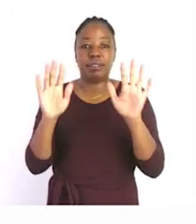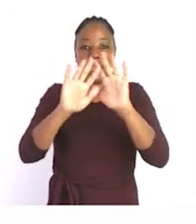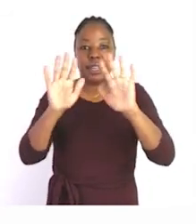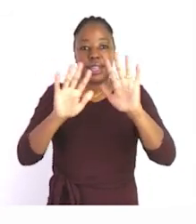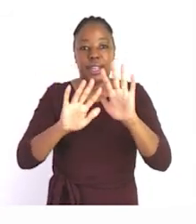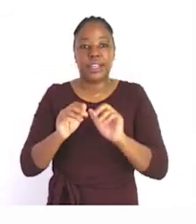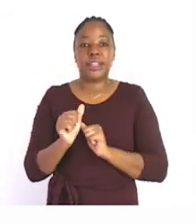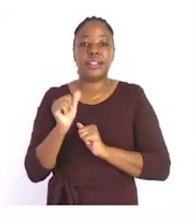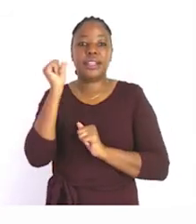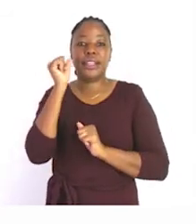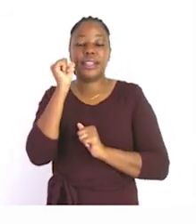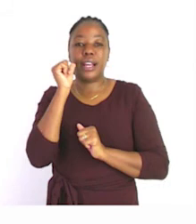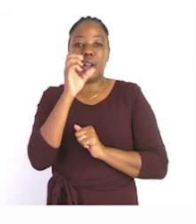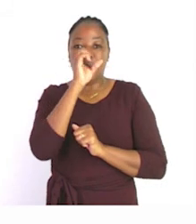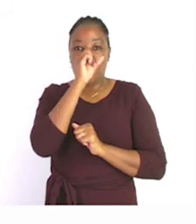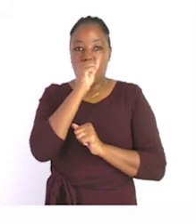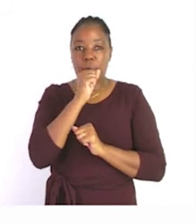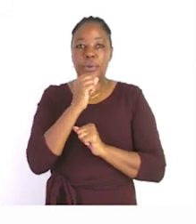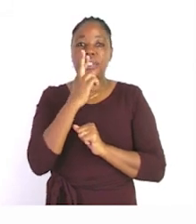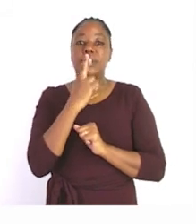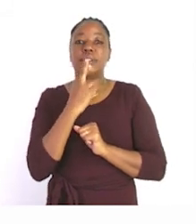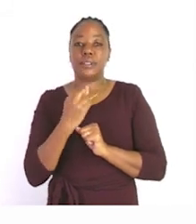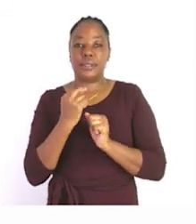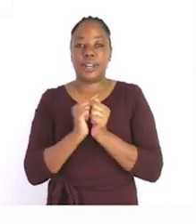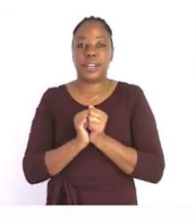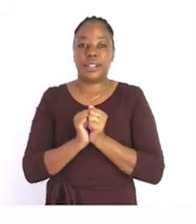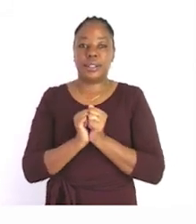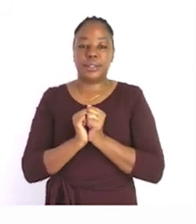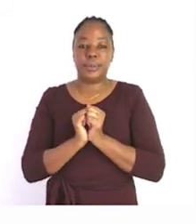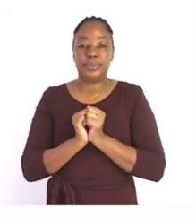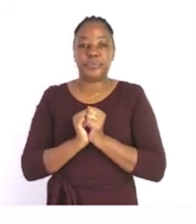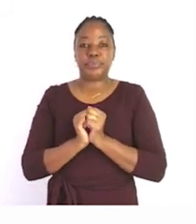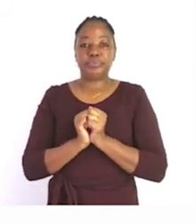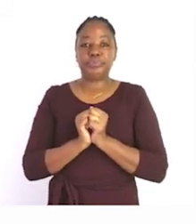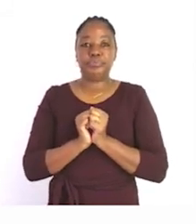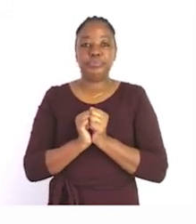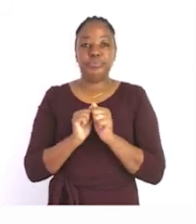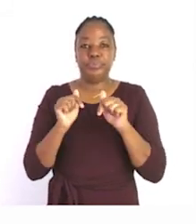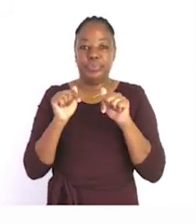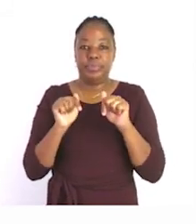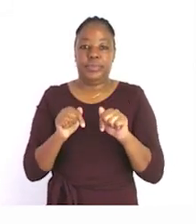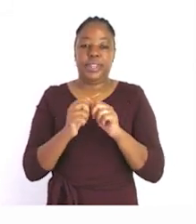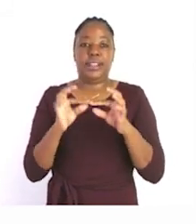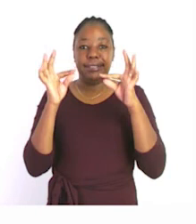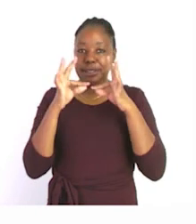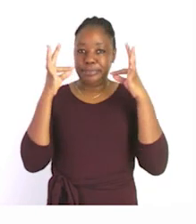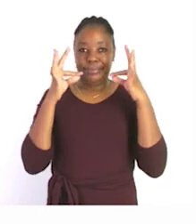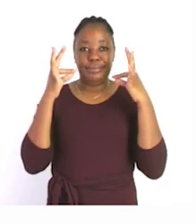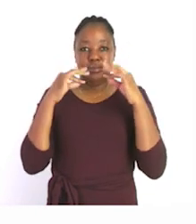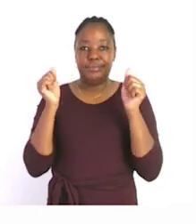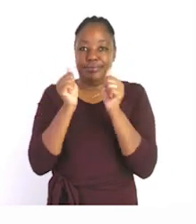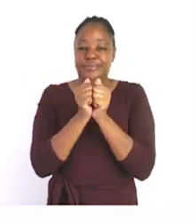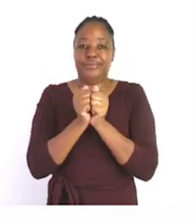the leaves we have yellow orange and red so we are going to sing this